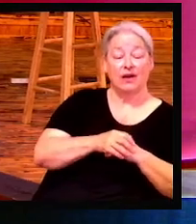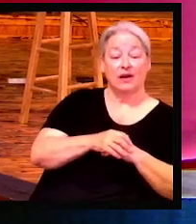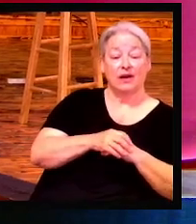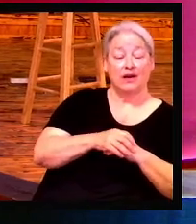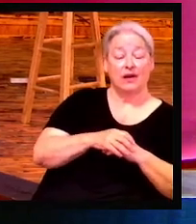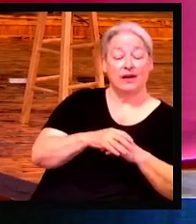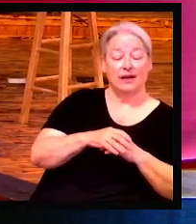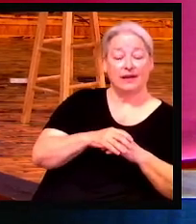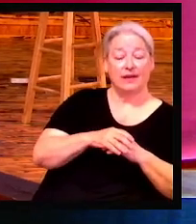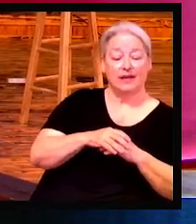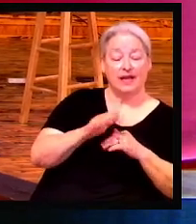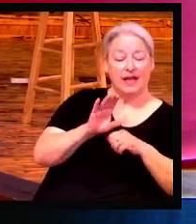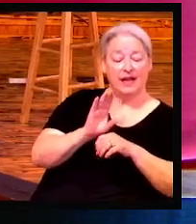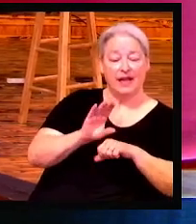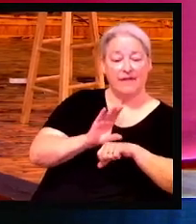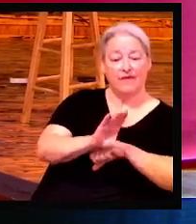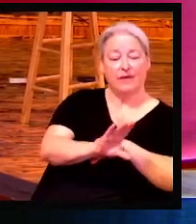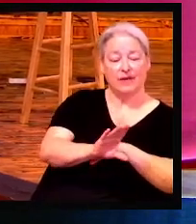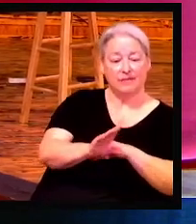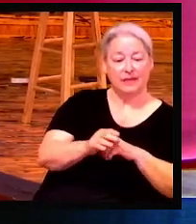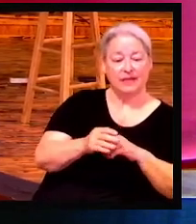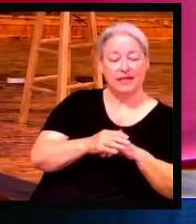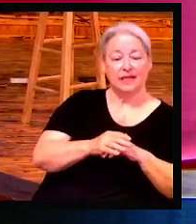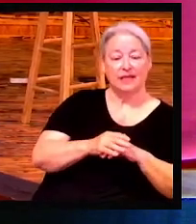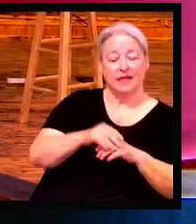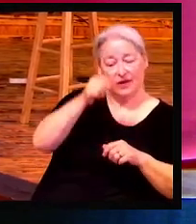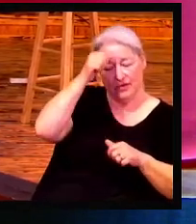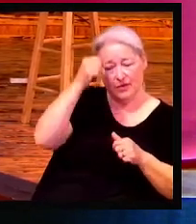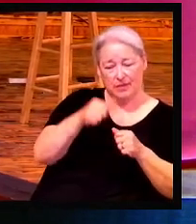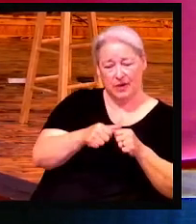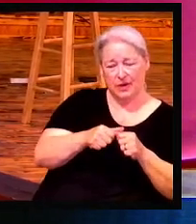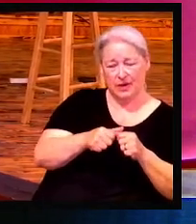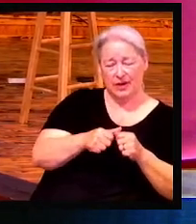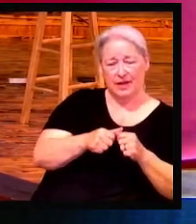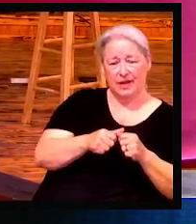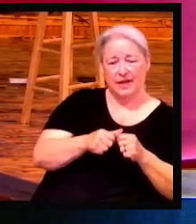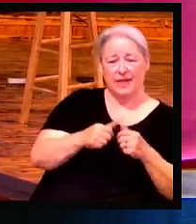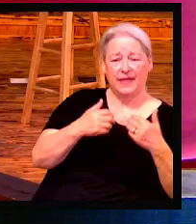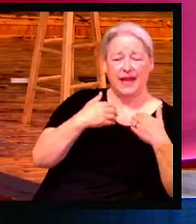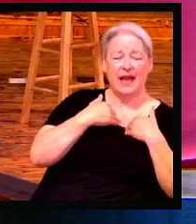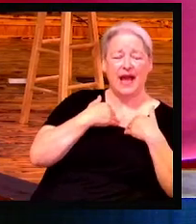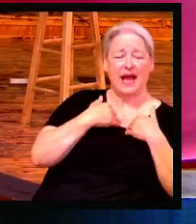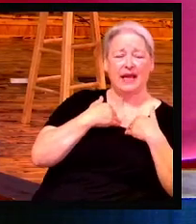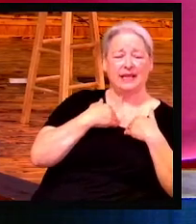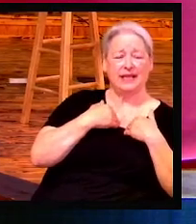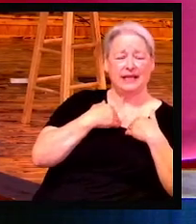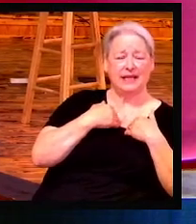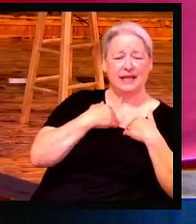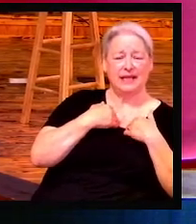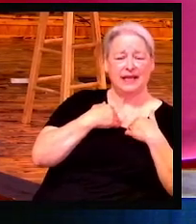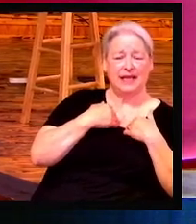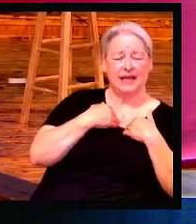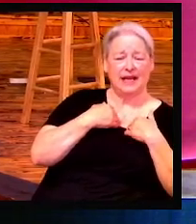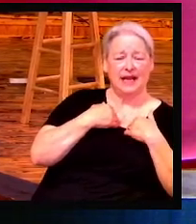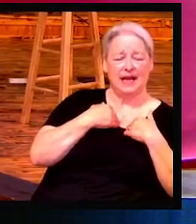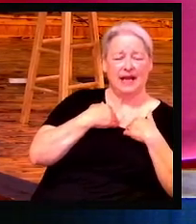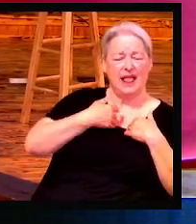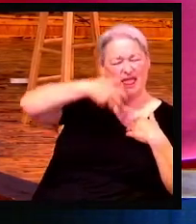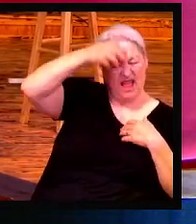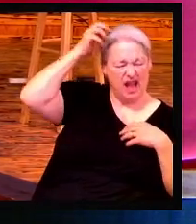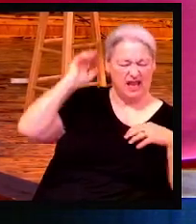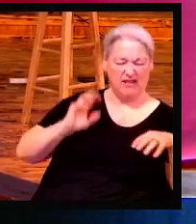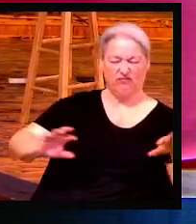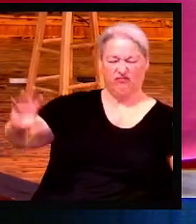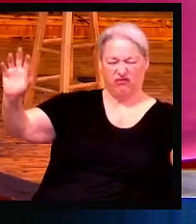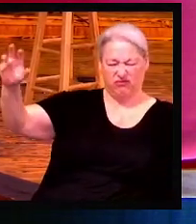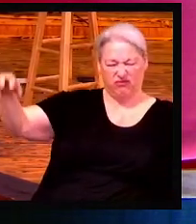statue, and they have scripture on this memorial. It's for every police officer that ever died in the United States of America. Texas, you know